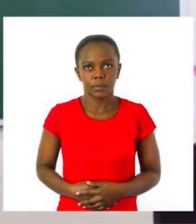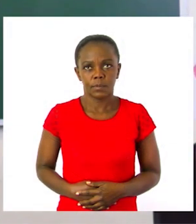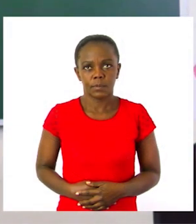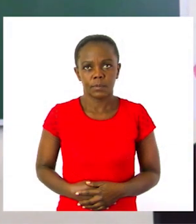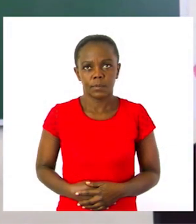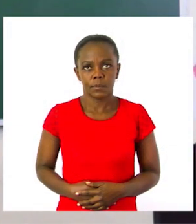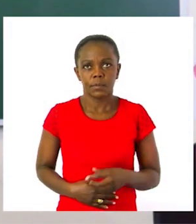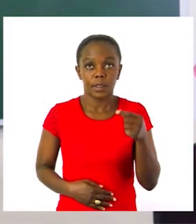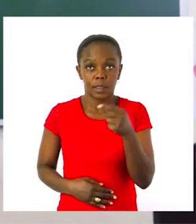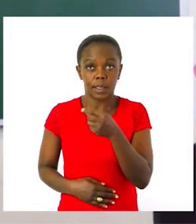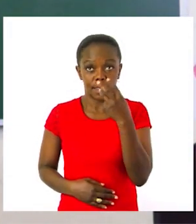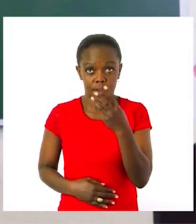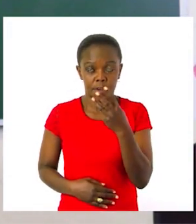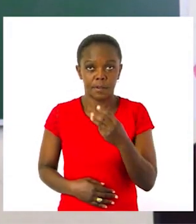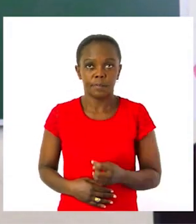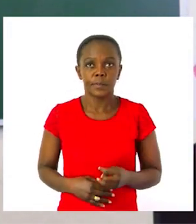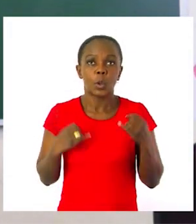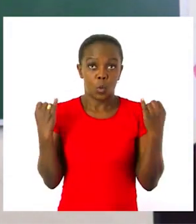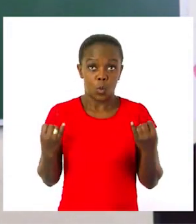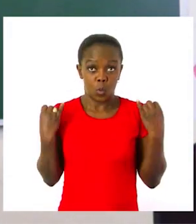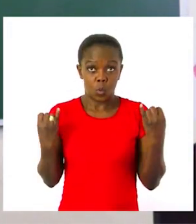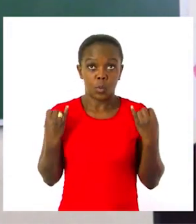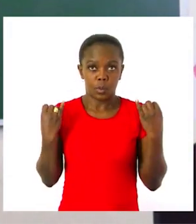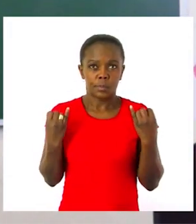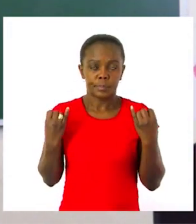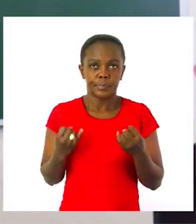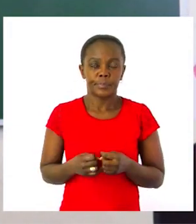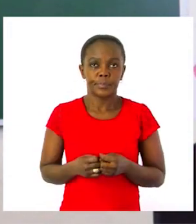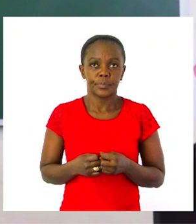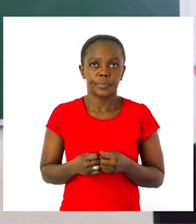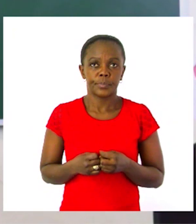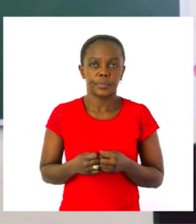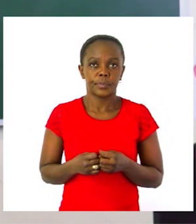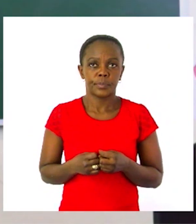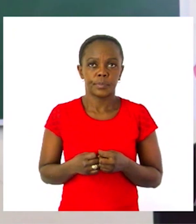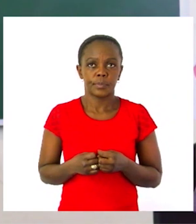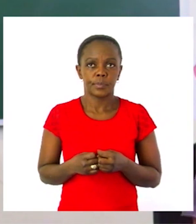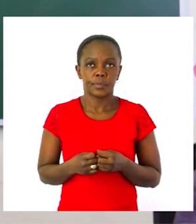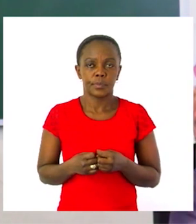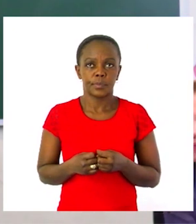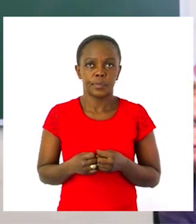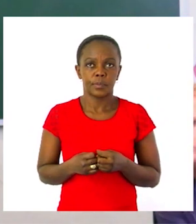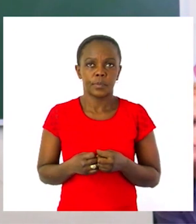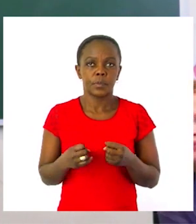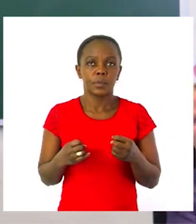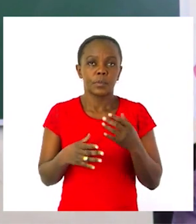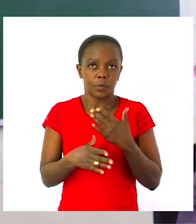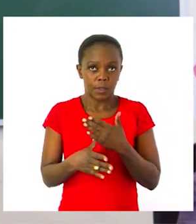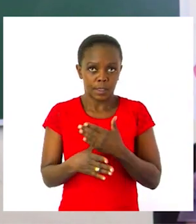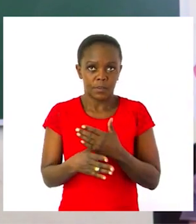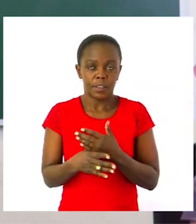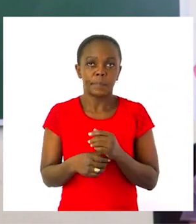I hope you joined grade 2s also to do that fun activity. Now